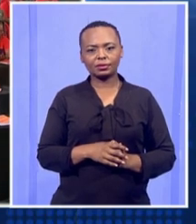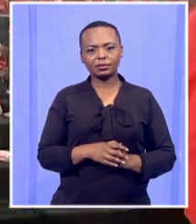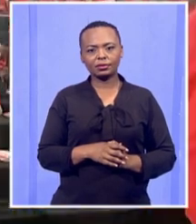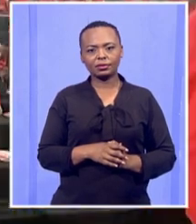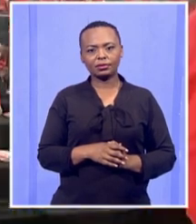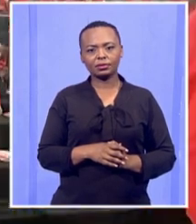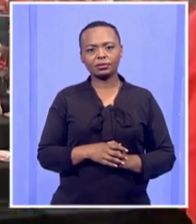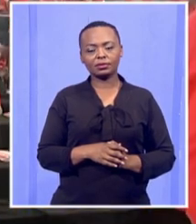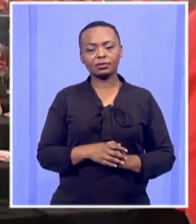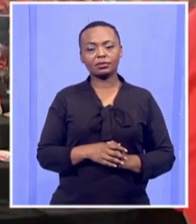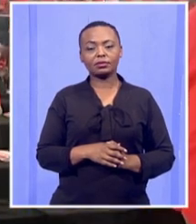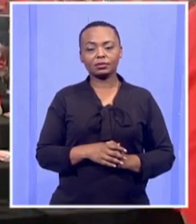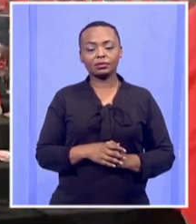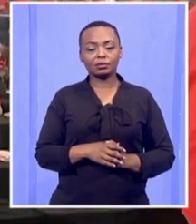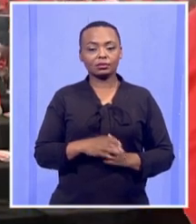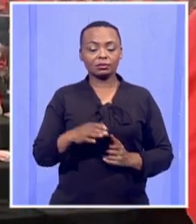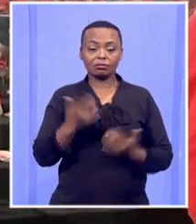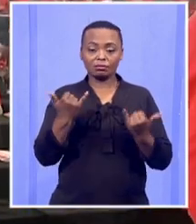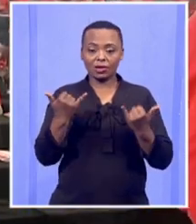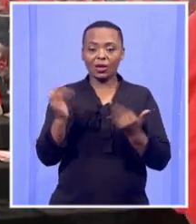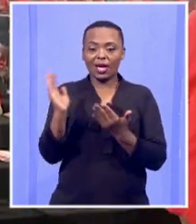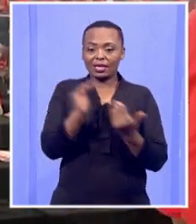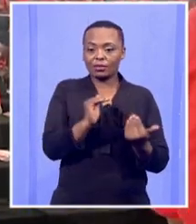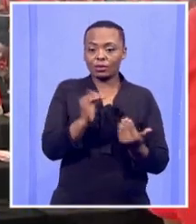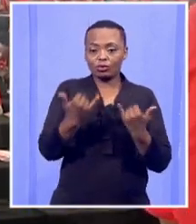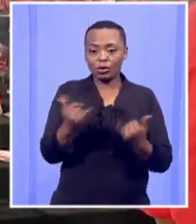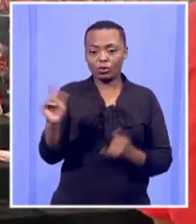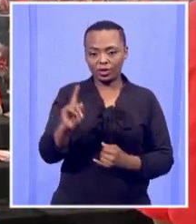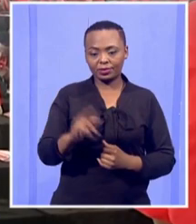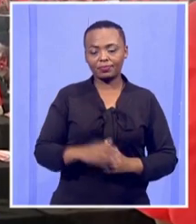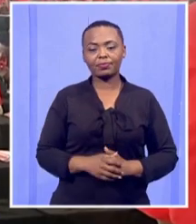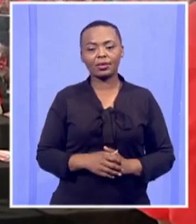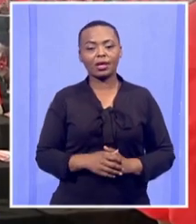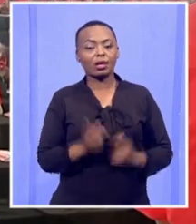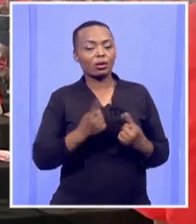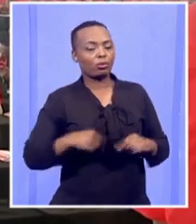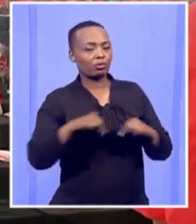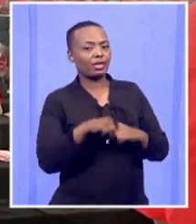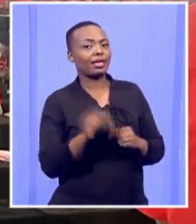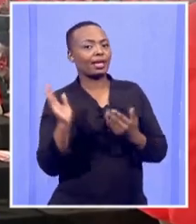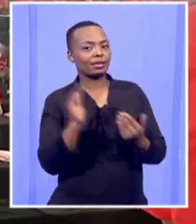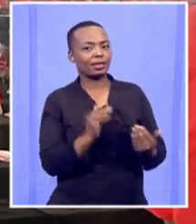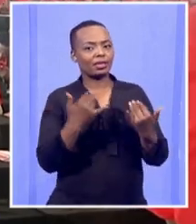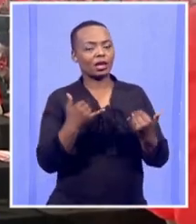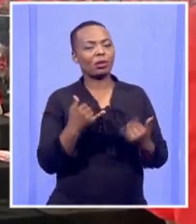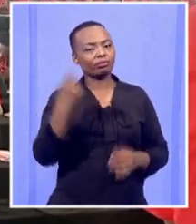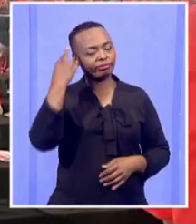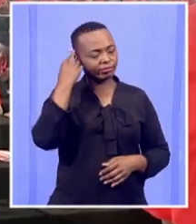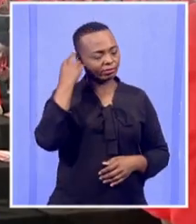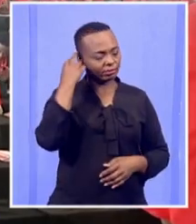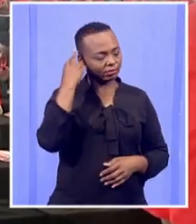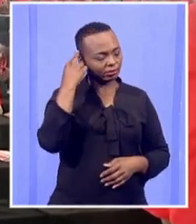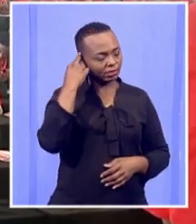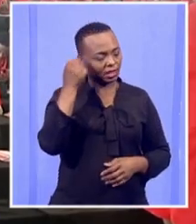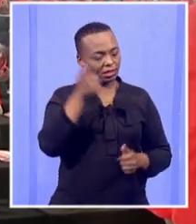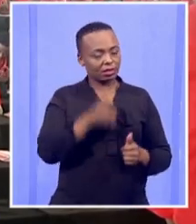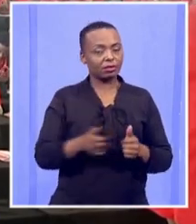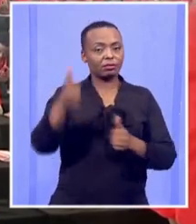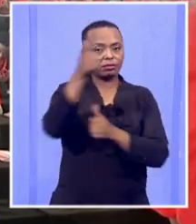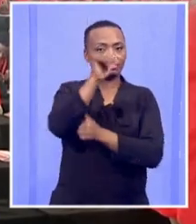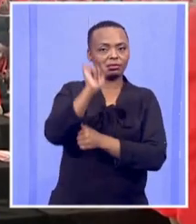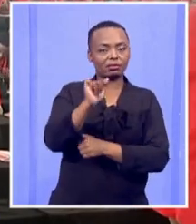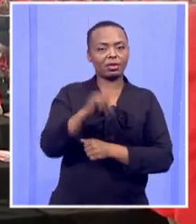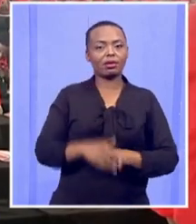Good morning. What is expected today is that we are expecting the Secretary General of the party to